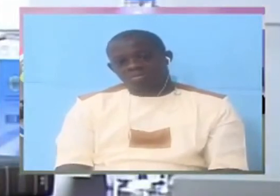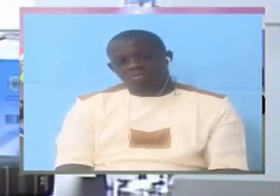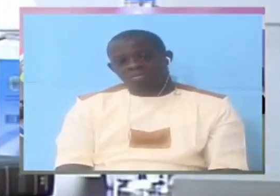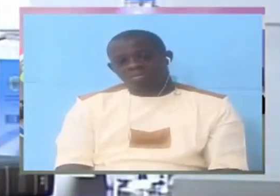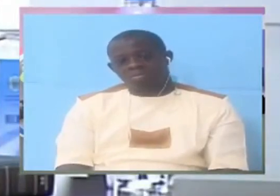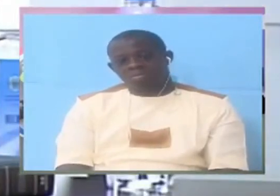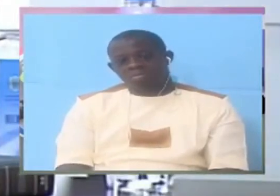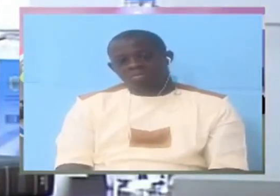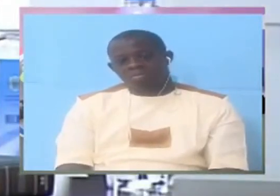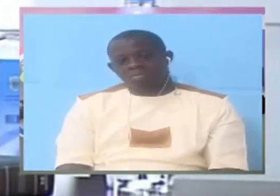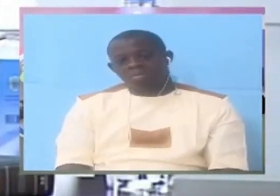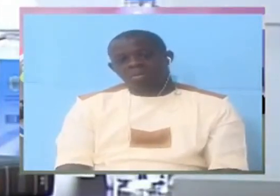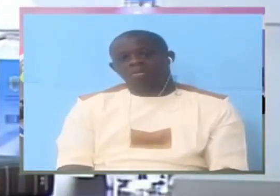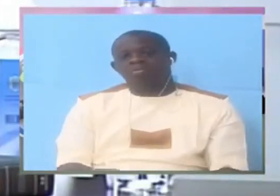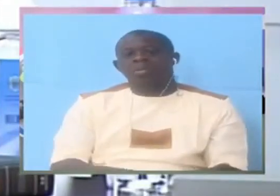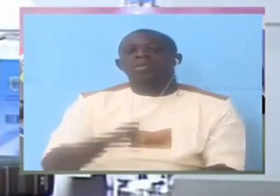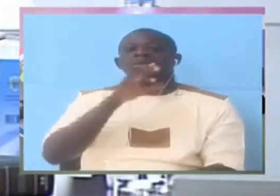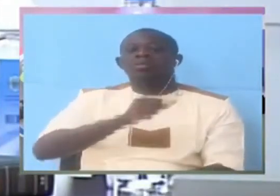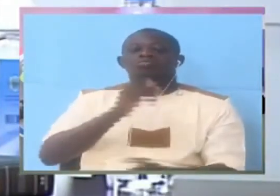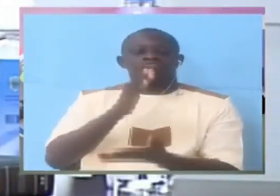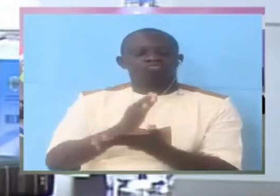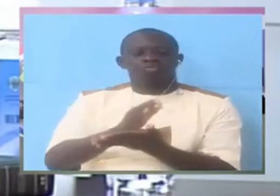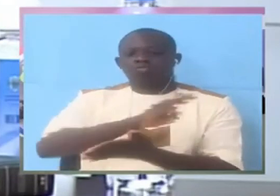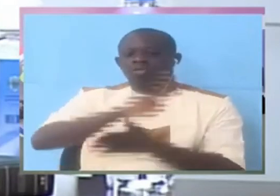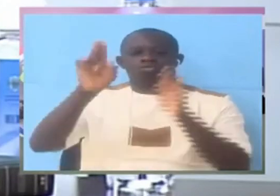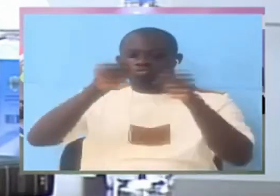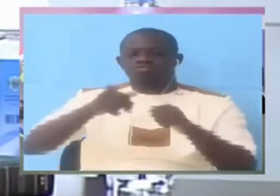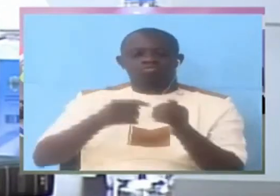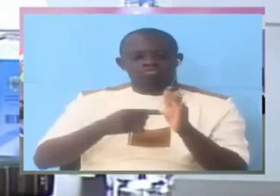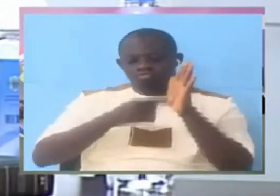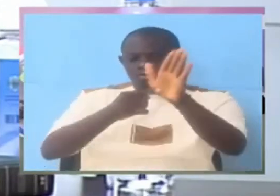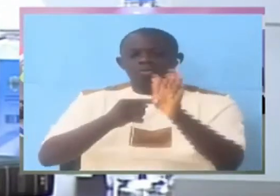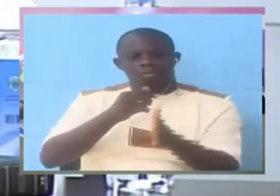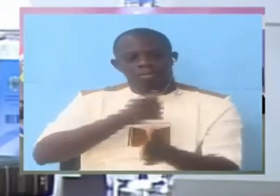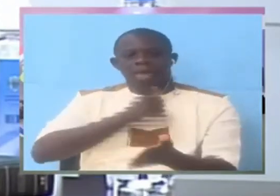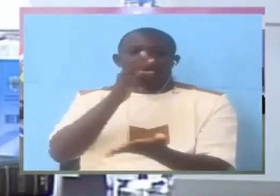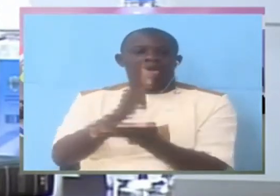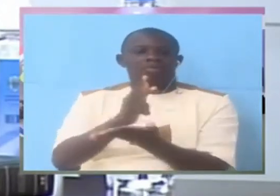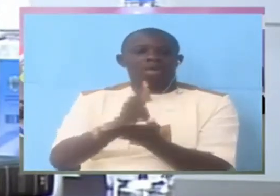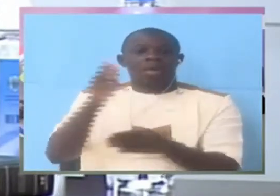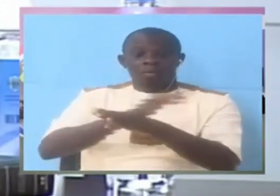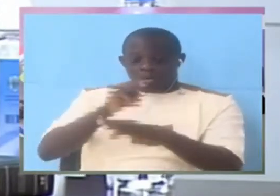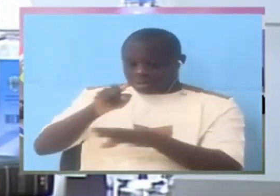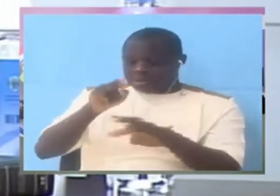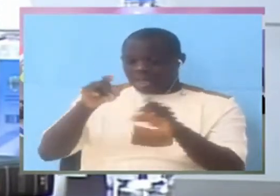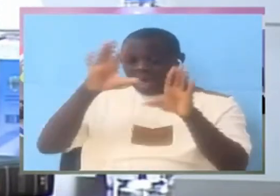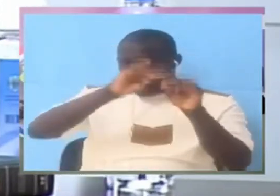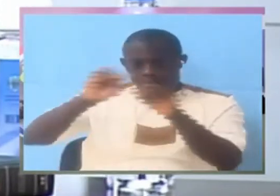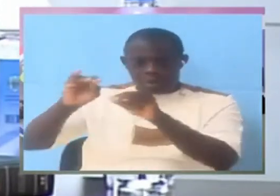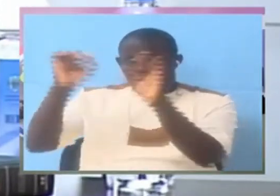by a panel of which are a member. Mr.